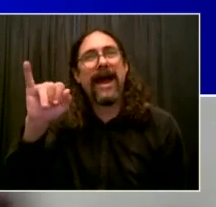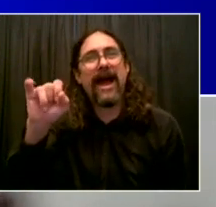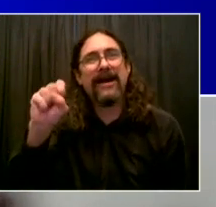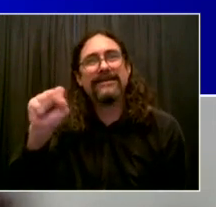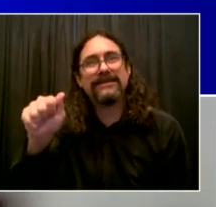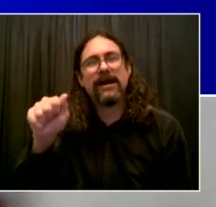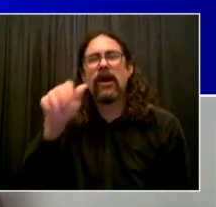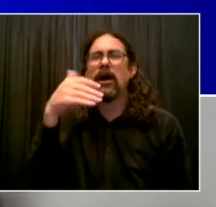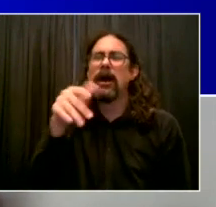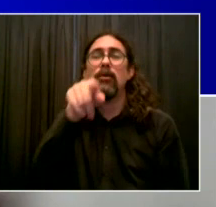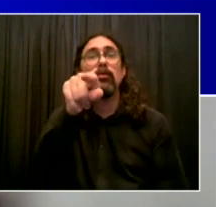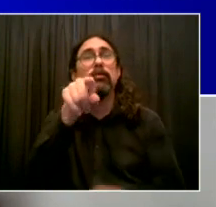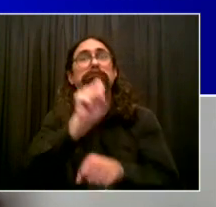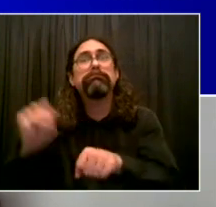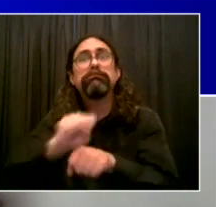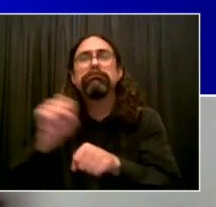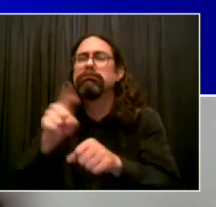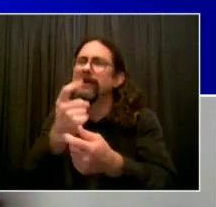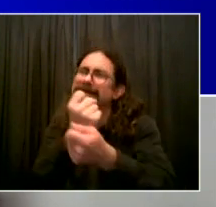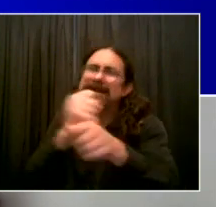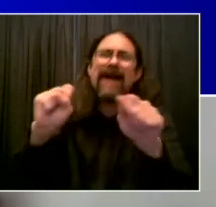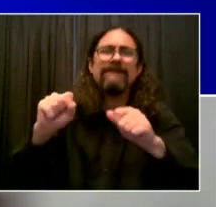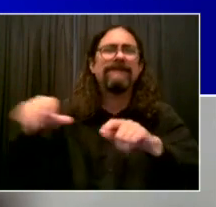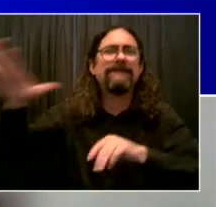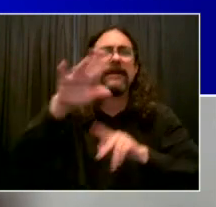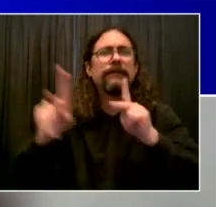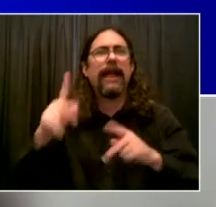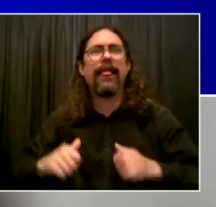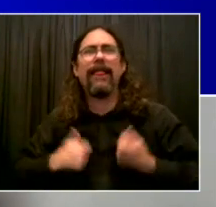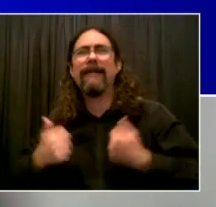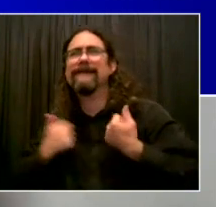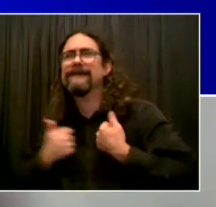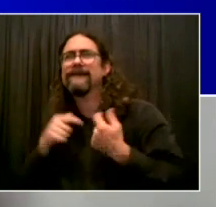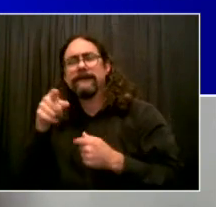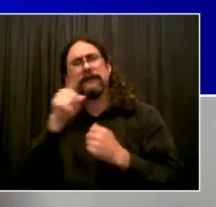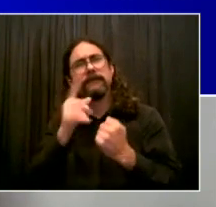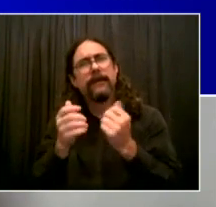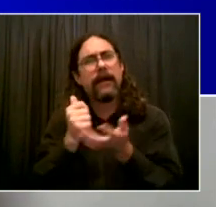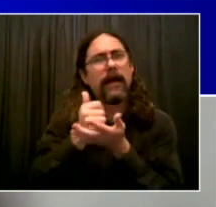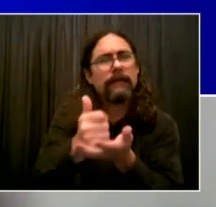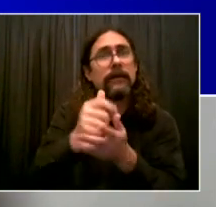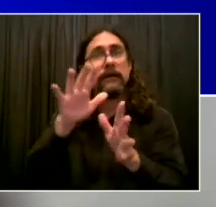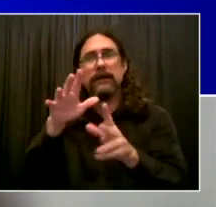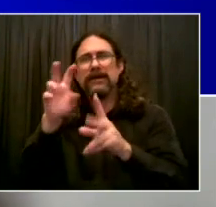helping to get us out of the COVID era and get to a better and healthier place. Thank you so much.